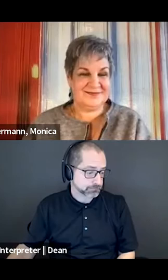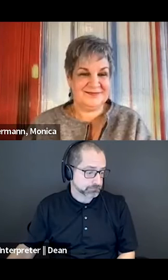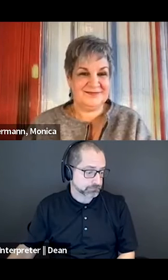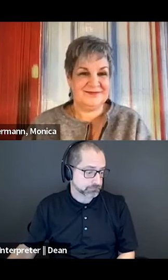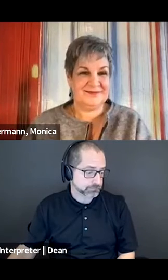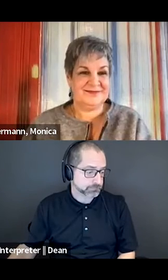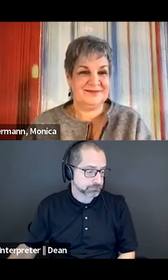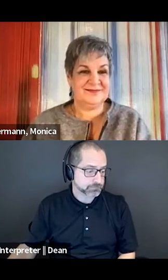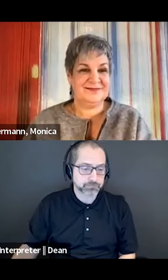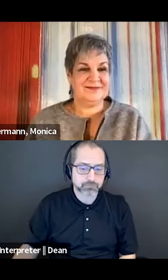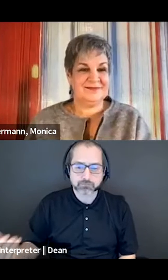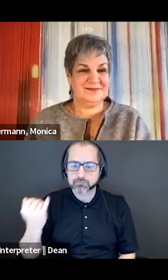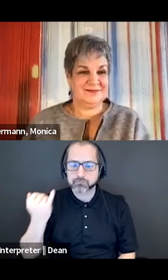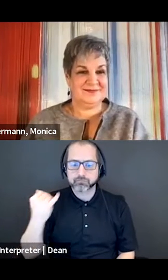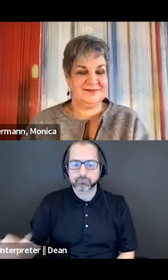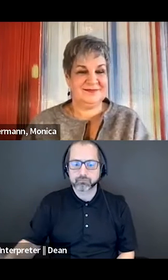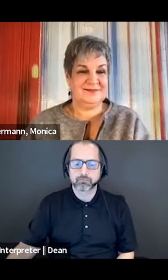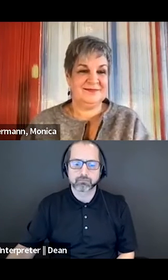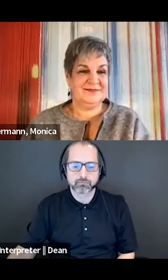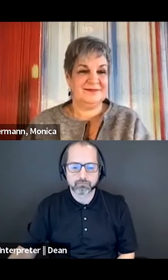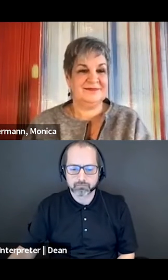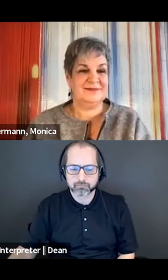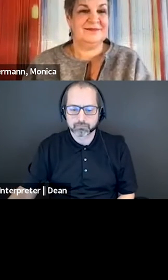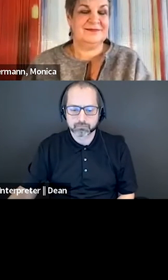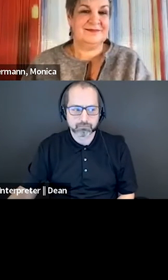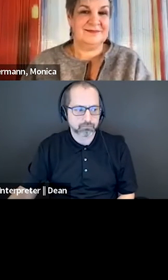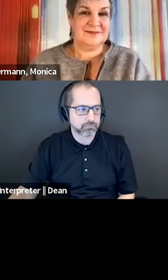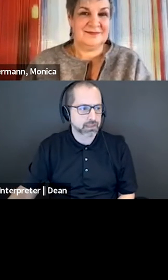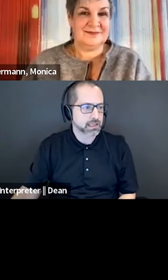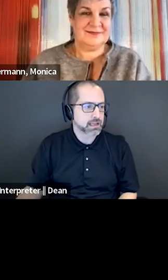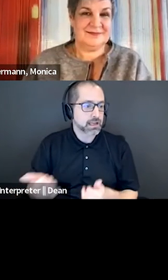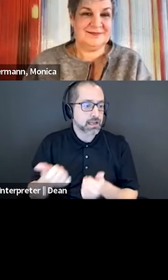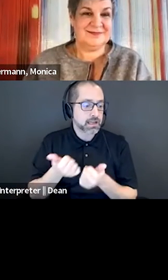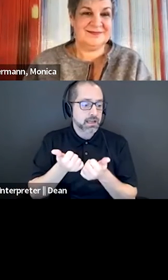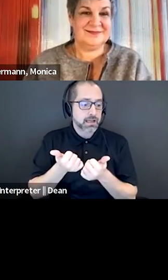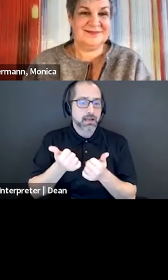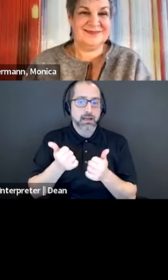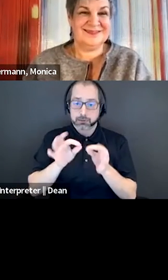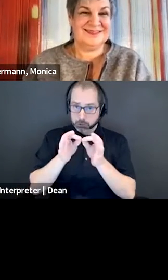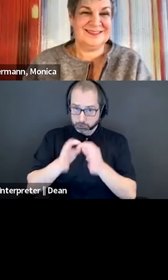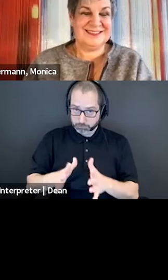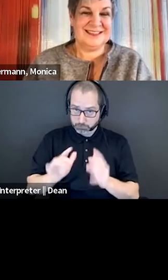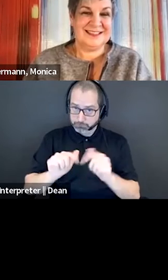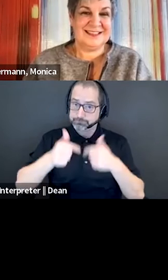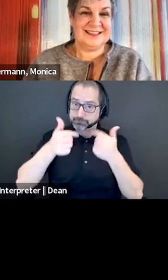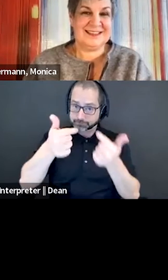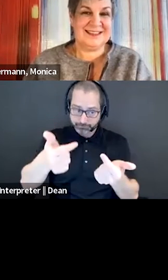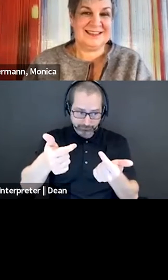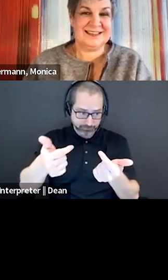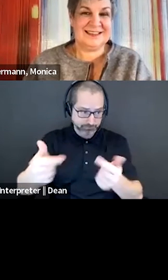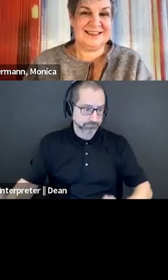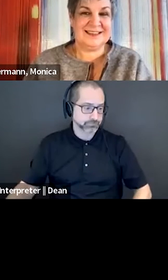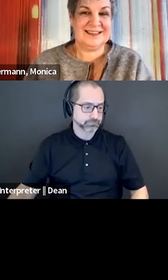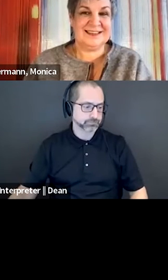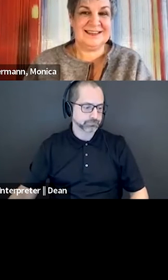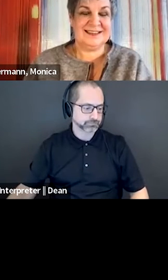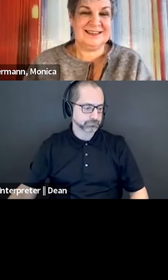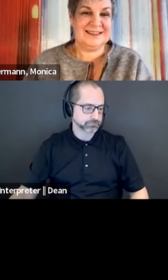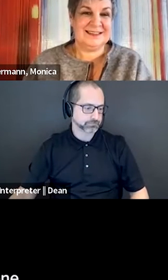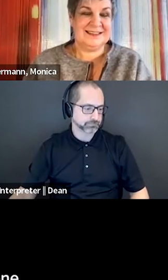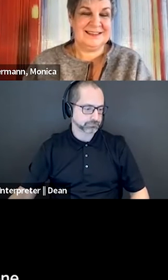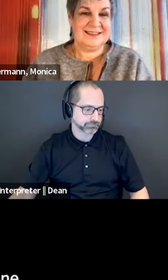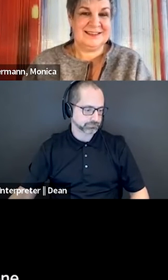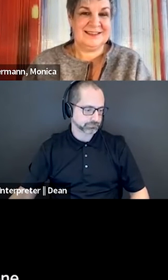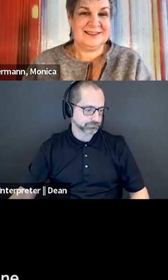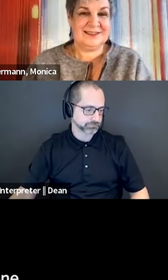Is there a time you experienced inclusive language, speaking of inclusive language, and what impact did it have on